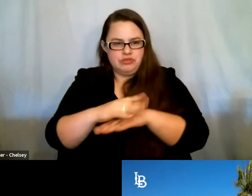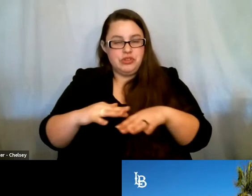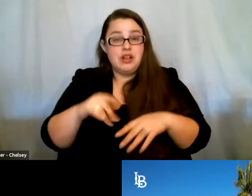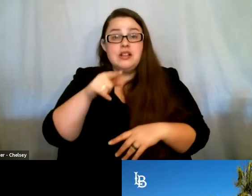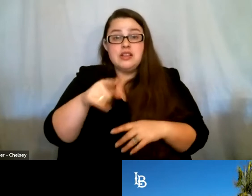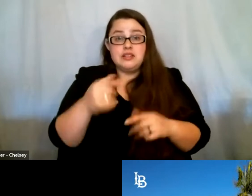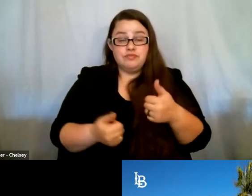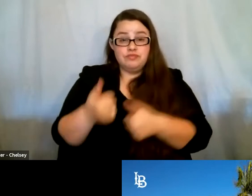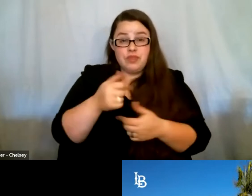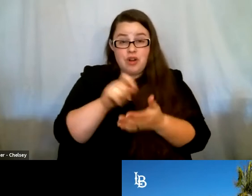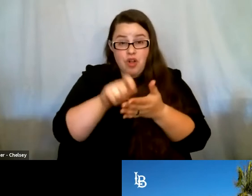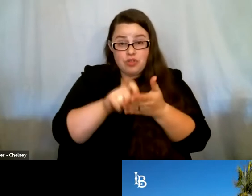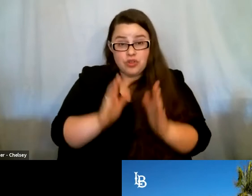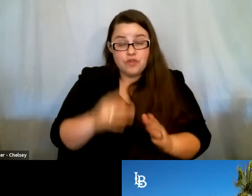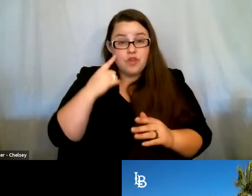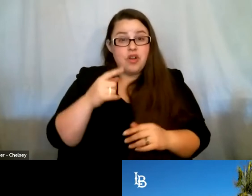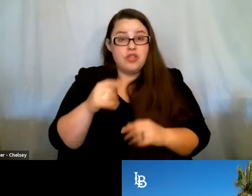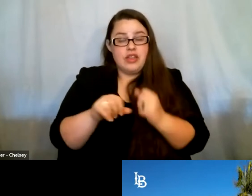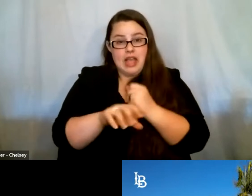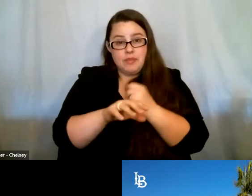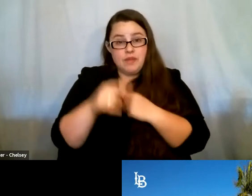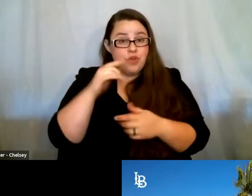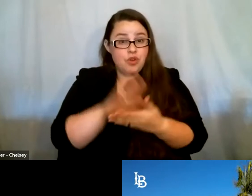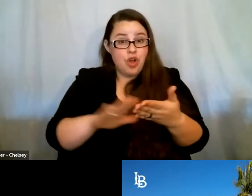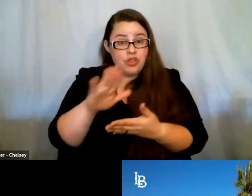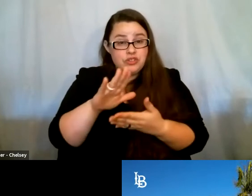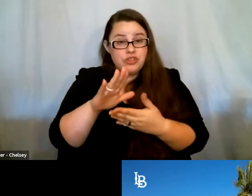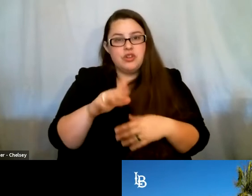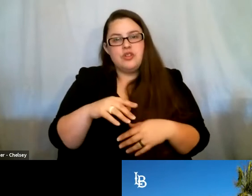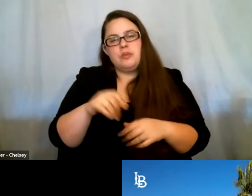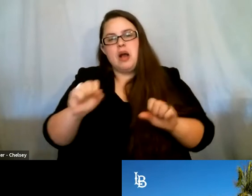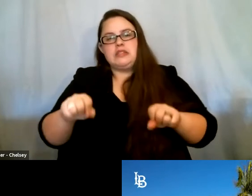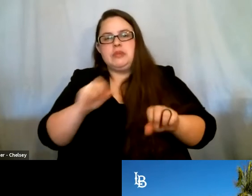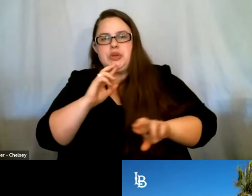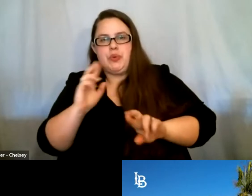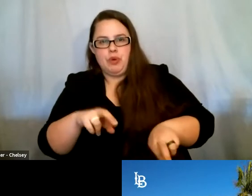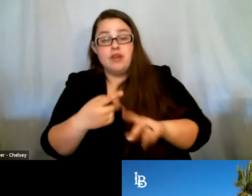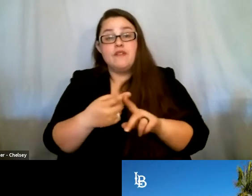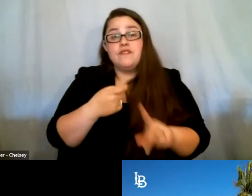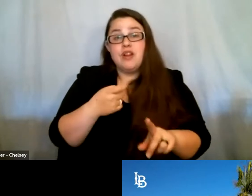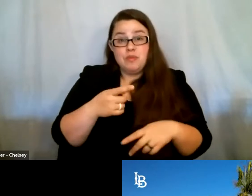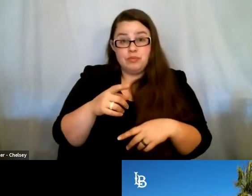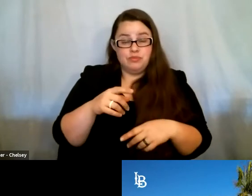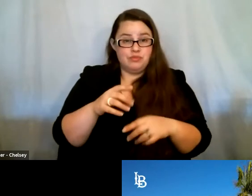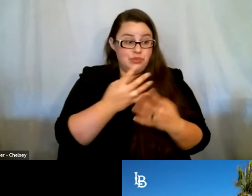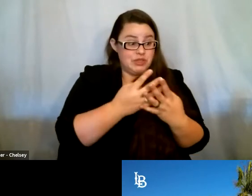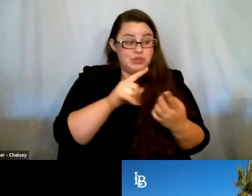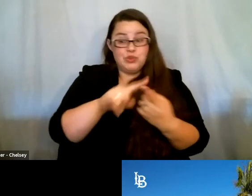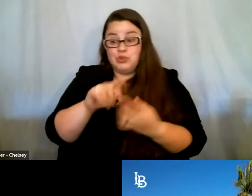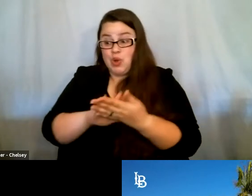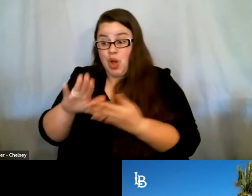the Campaign for College Opportunity's latest report, The Possibility Report, From Prison to College Degrees in California.